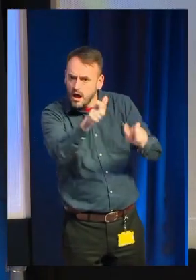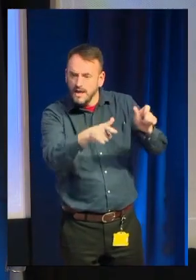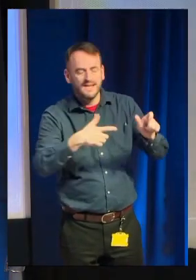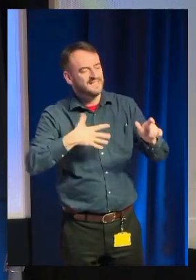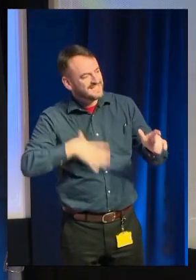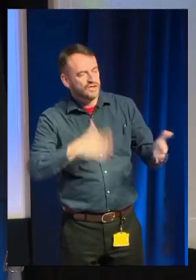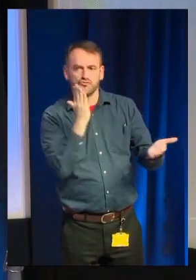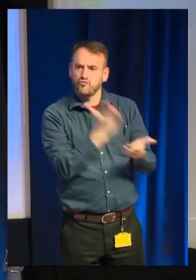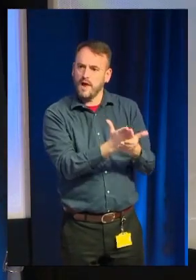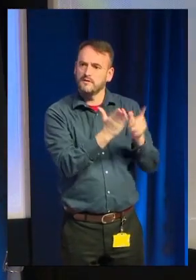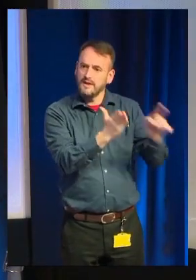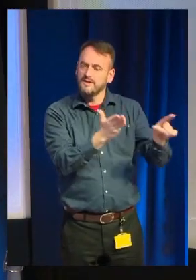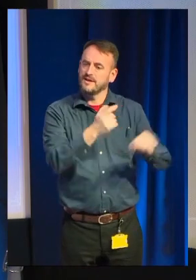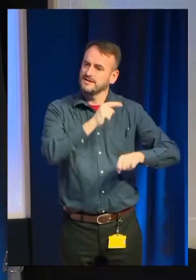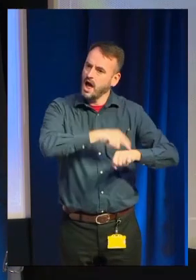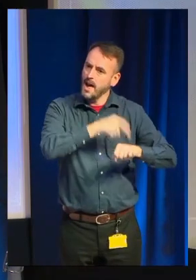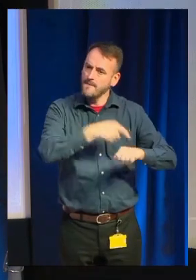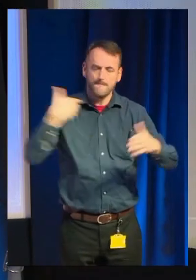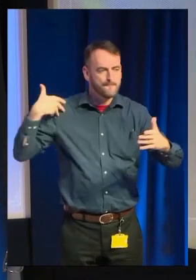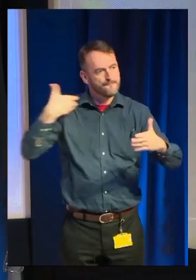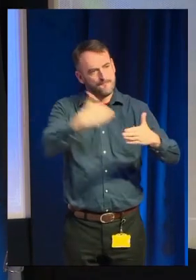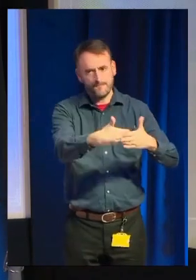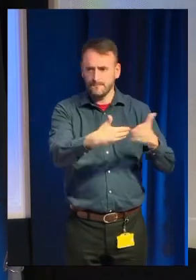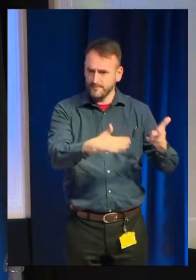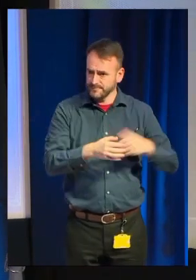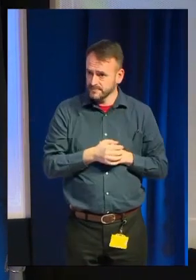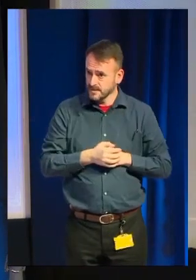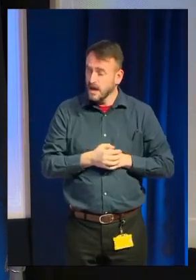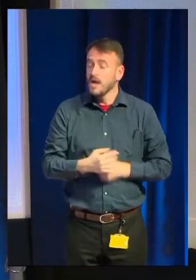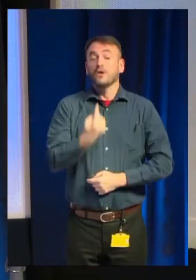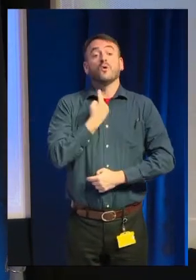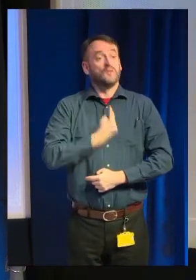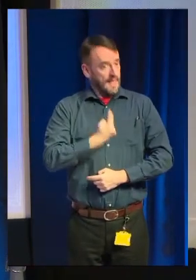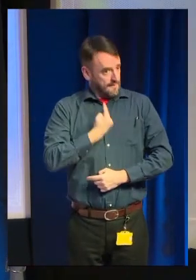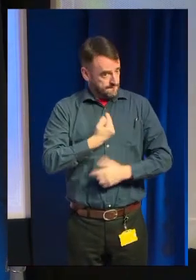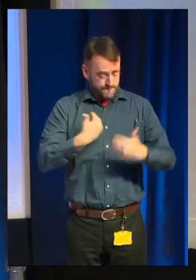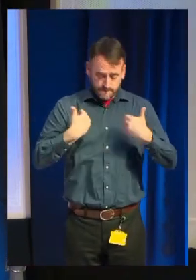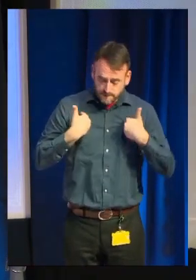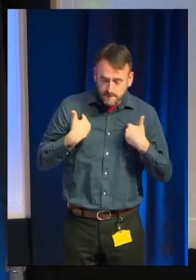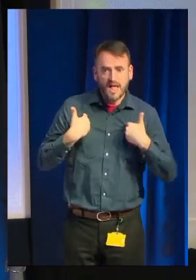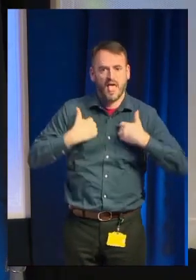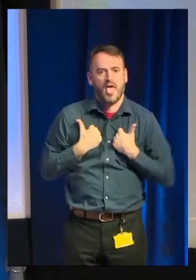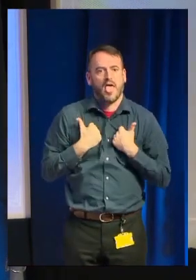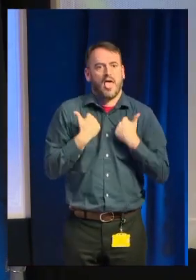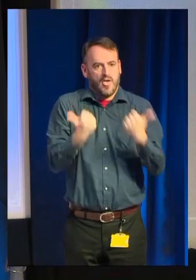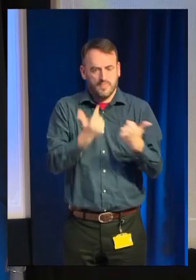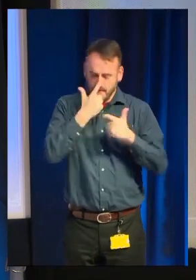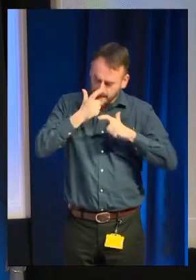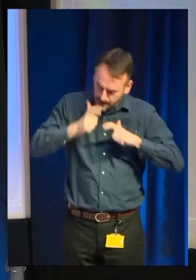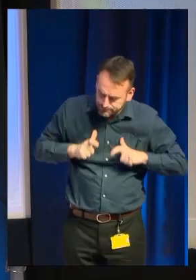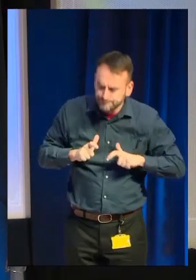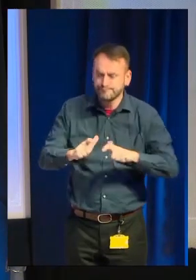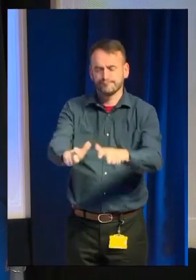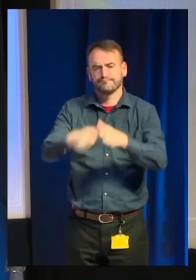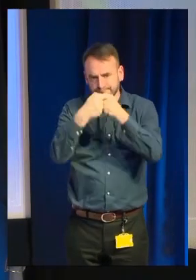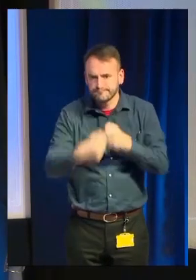And that you are personally healthy and able to keep going is as important as, well, it's more important than